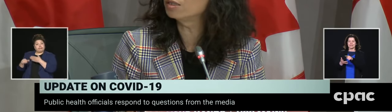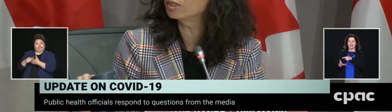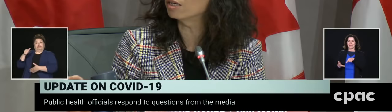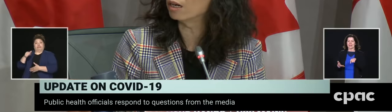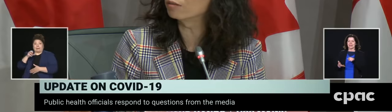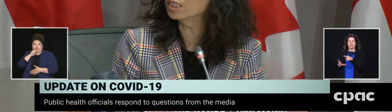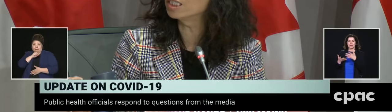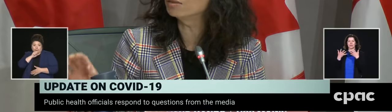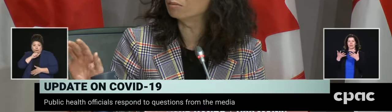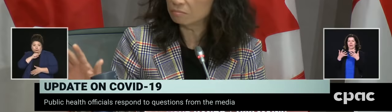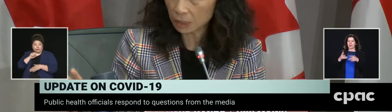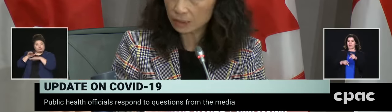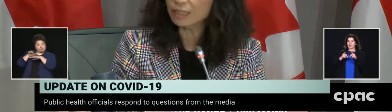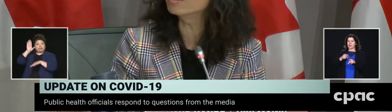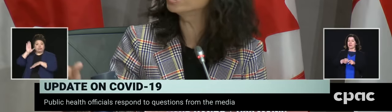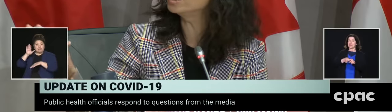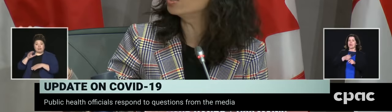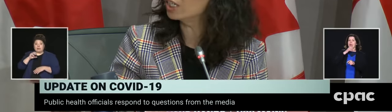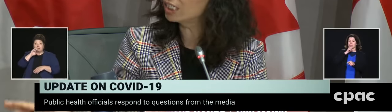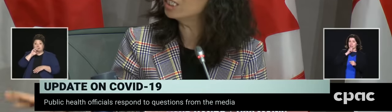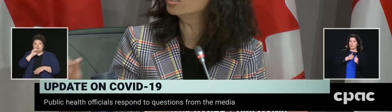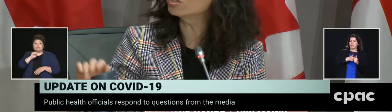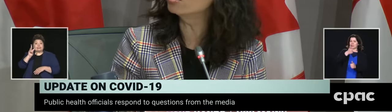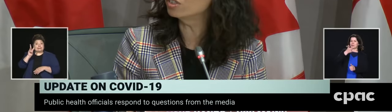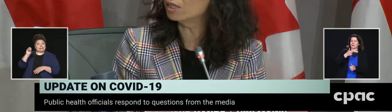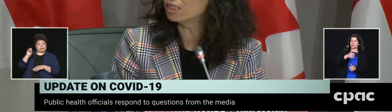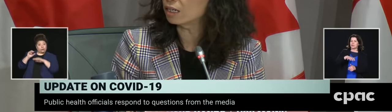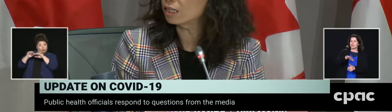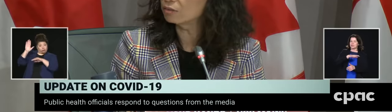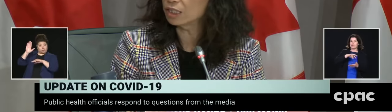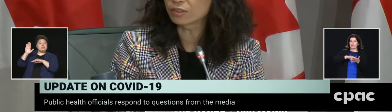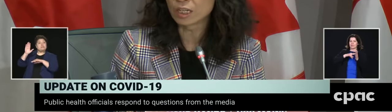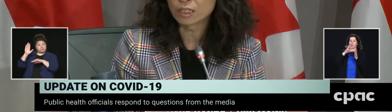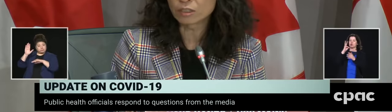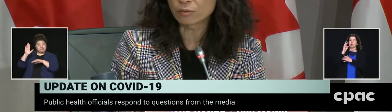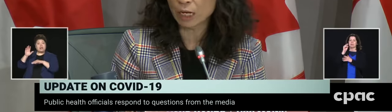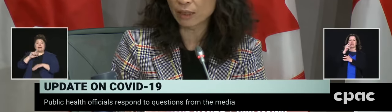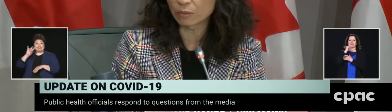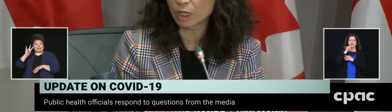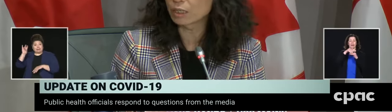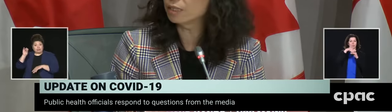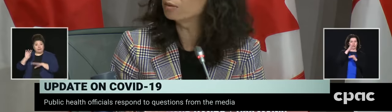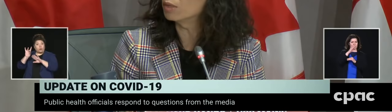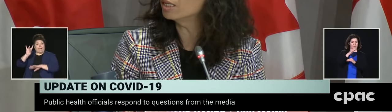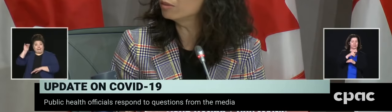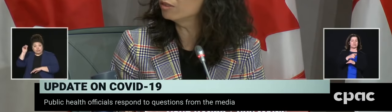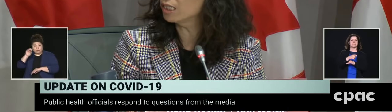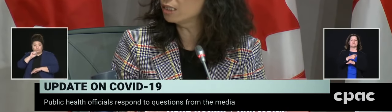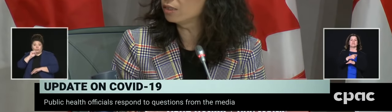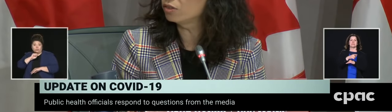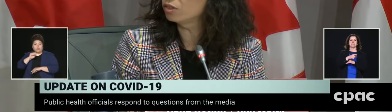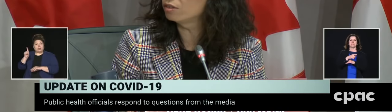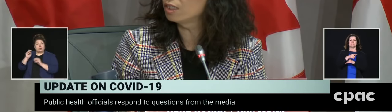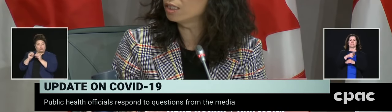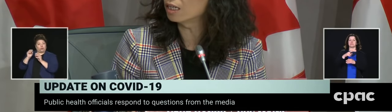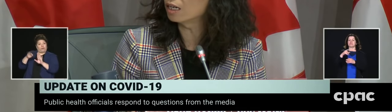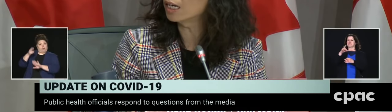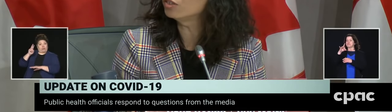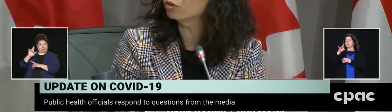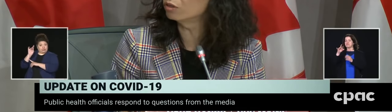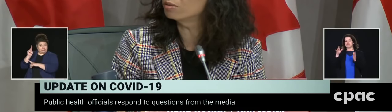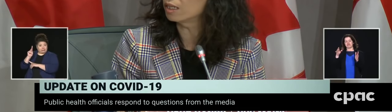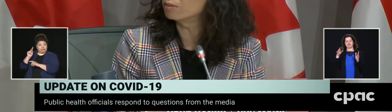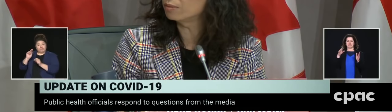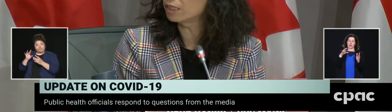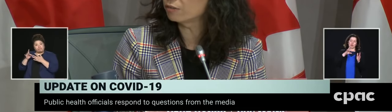over 60, but obviously at 70 or 80 years old, you're at a higher risk. So I think part of this might be related to the